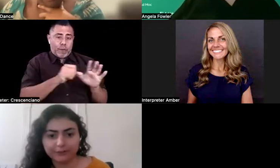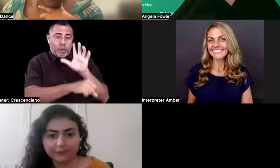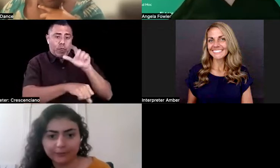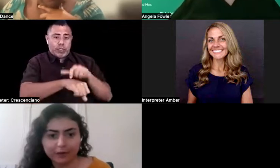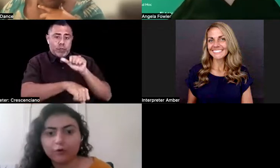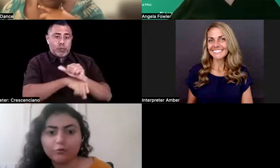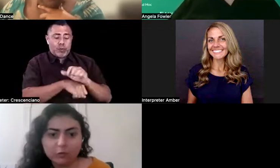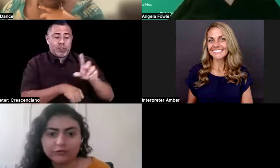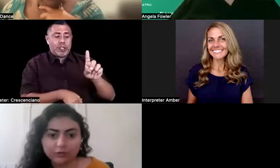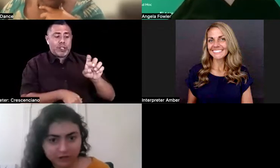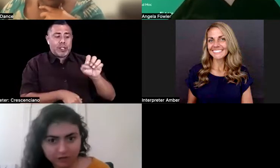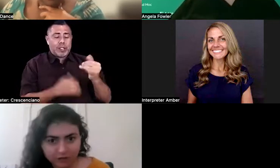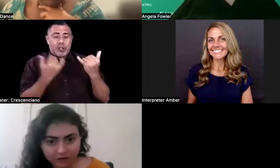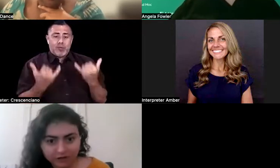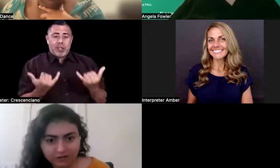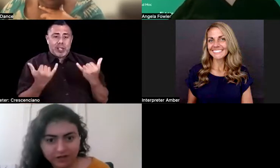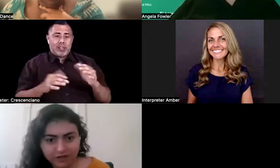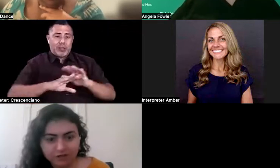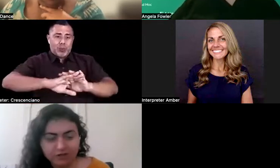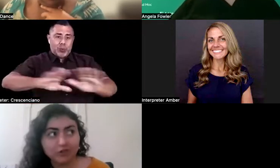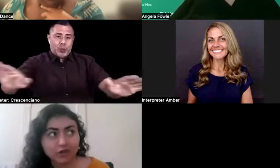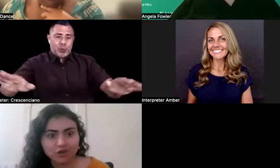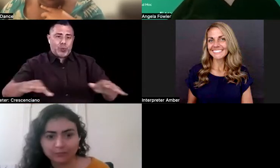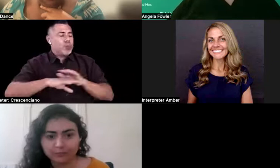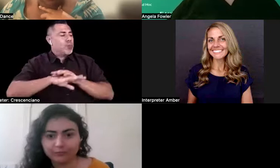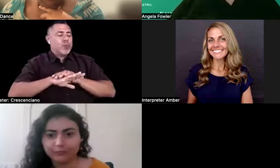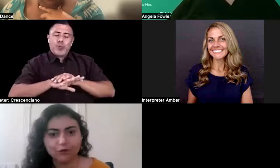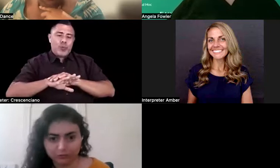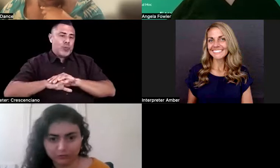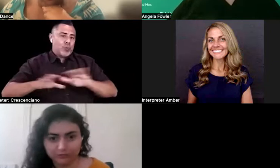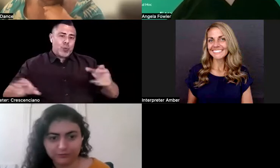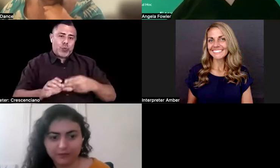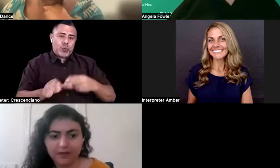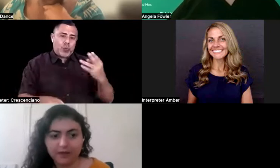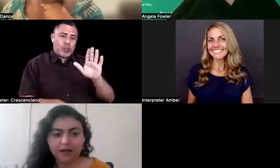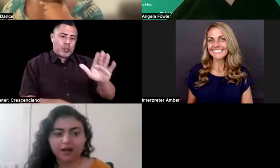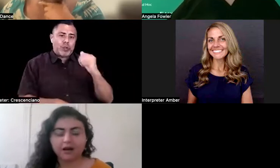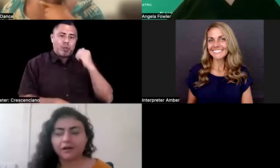don't do it. Don't quit your day, day, day job. Don't.